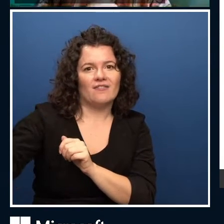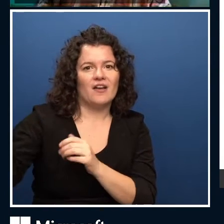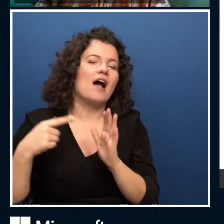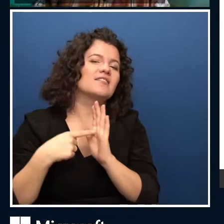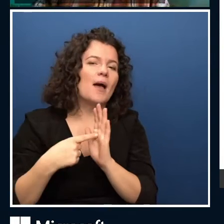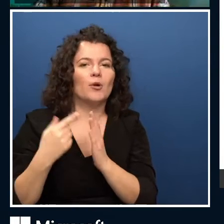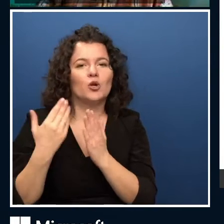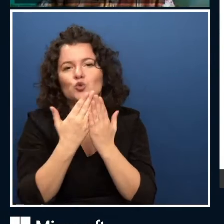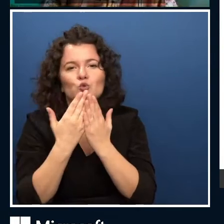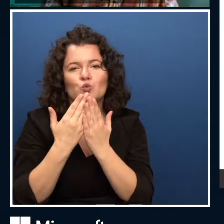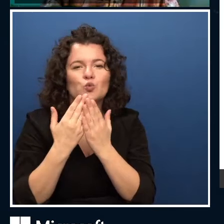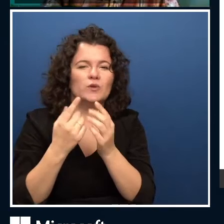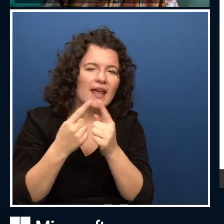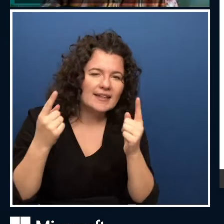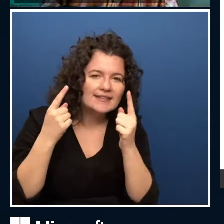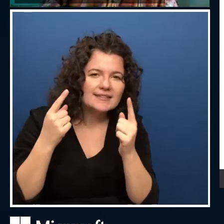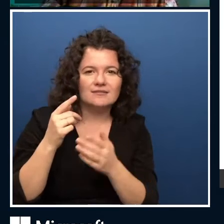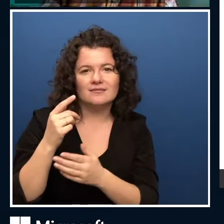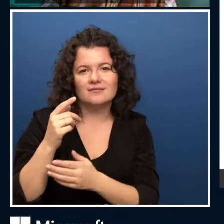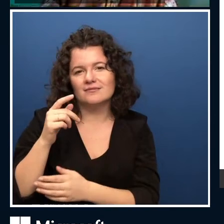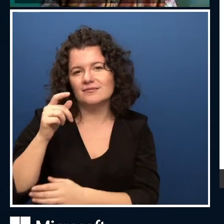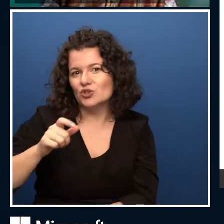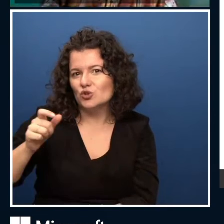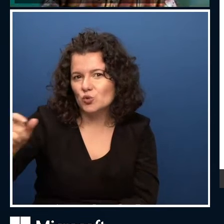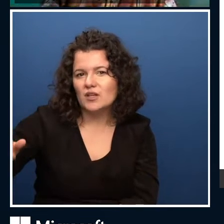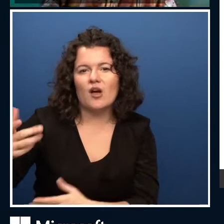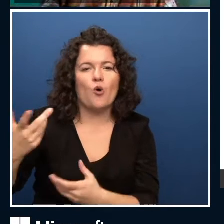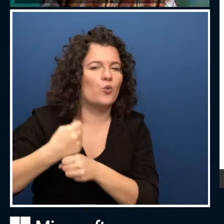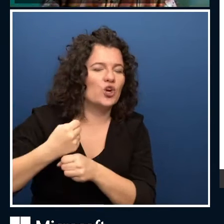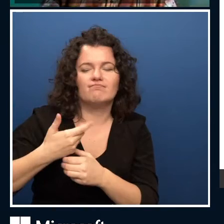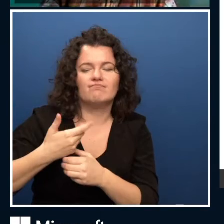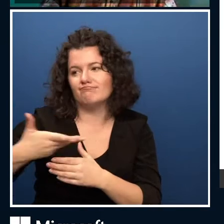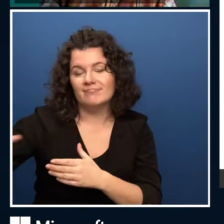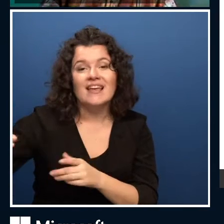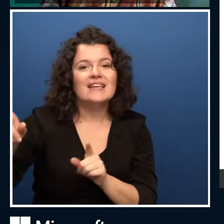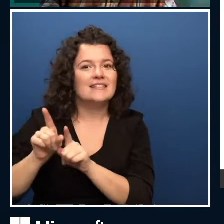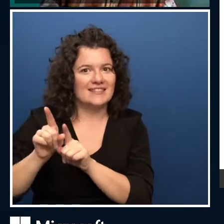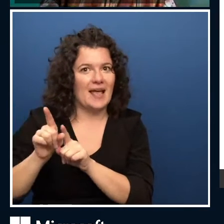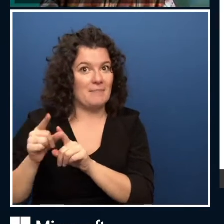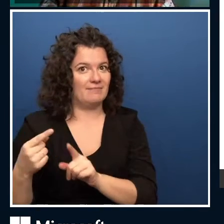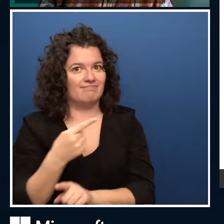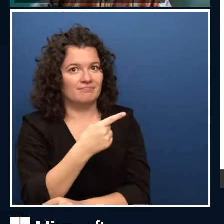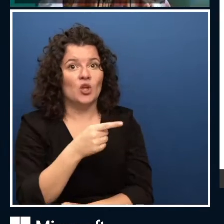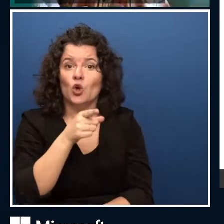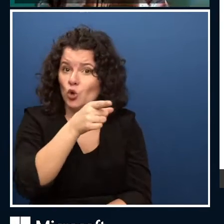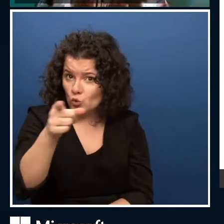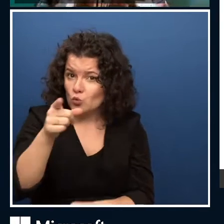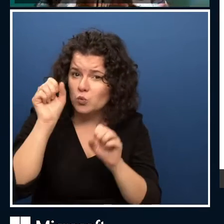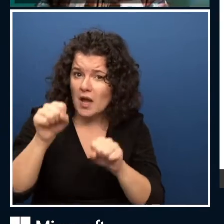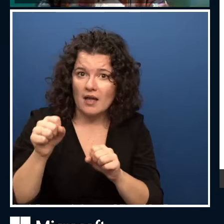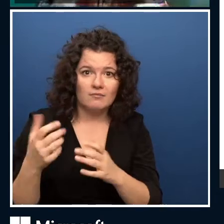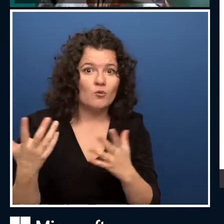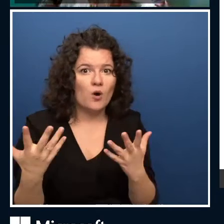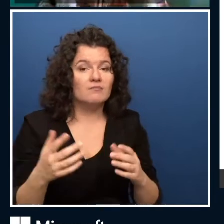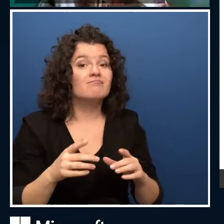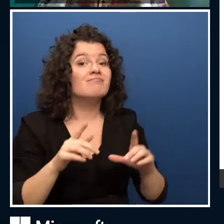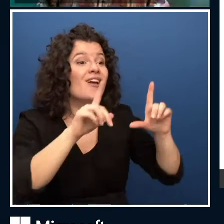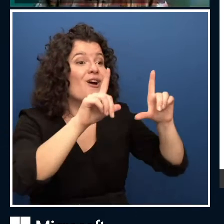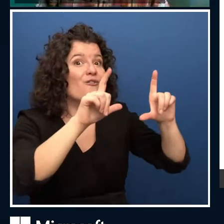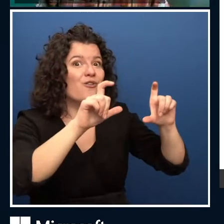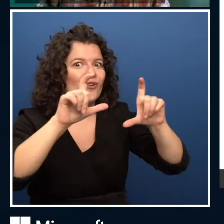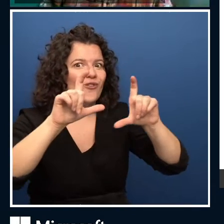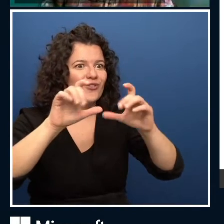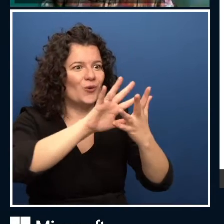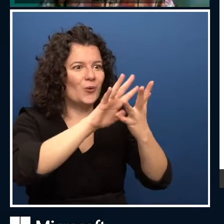are just people who walked by. So I encourage you, if you want to play with it a little bit more, to create your own way, interesting way of aligning